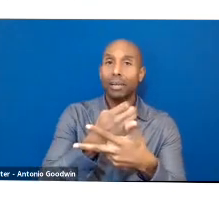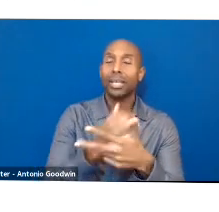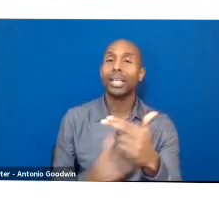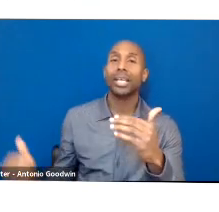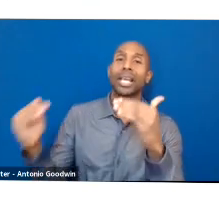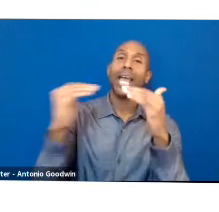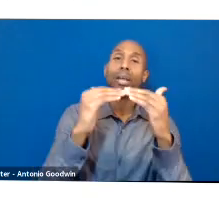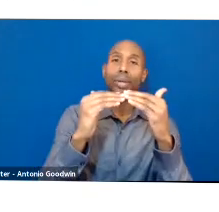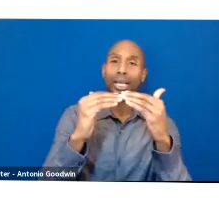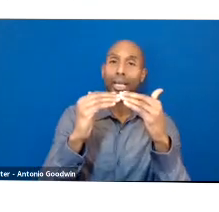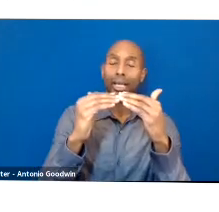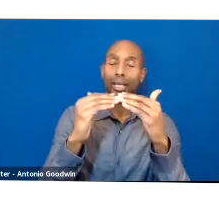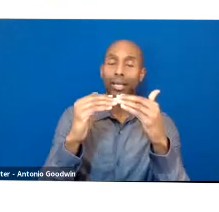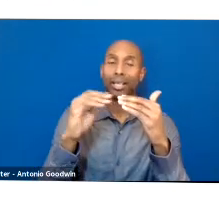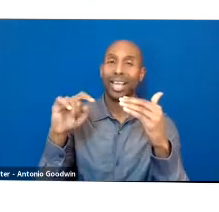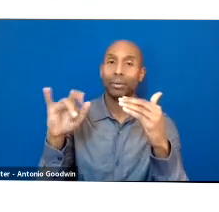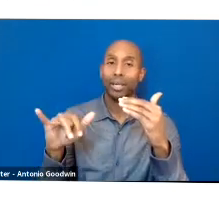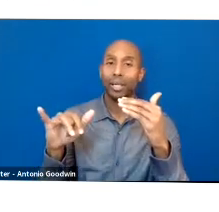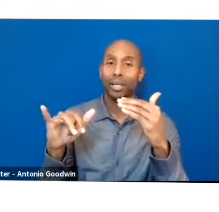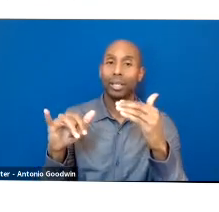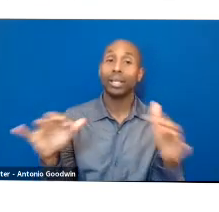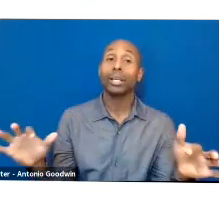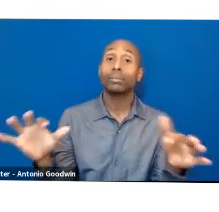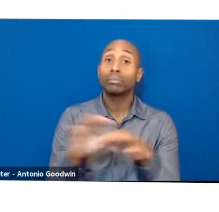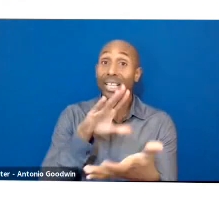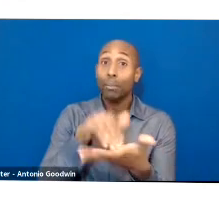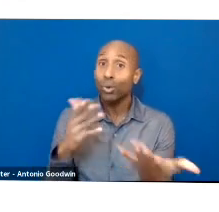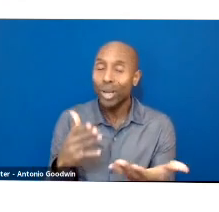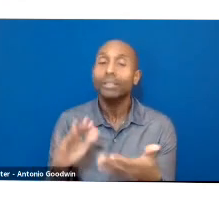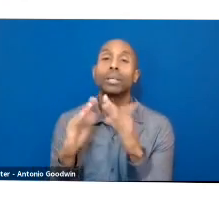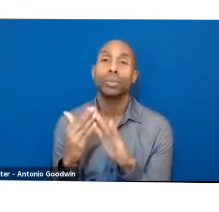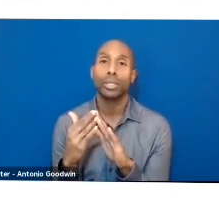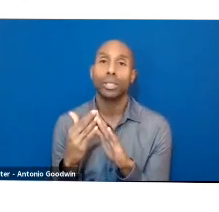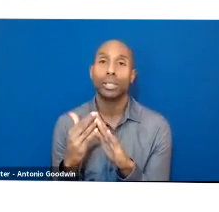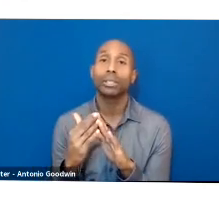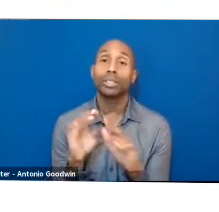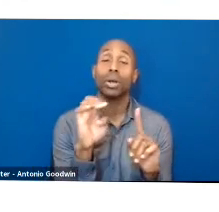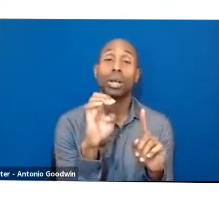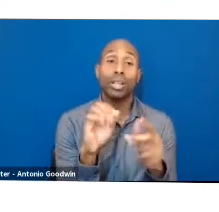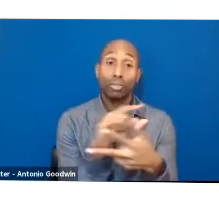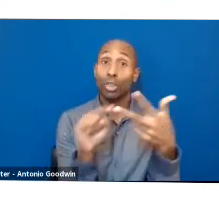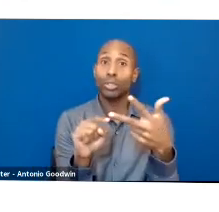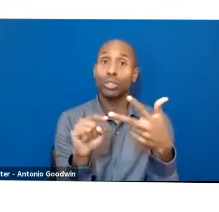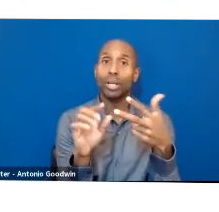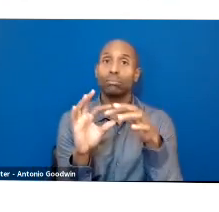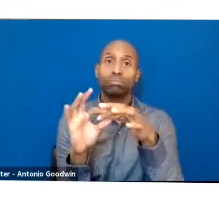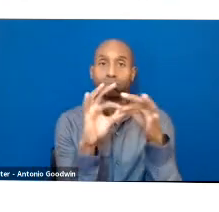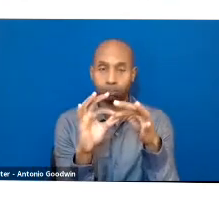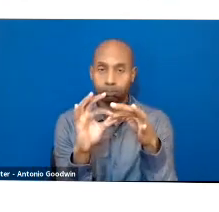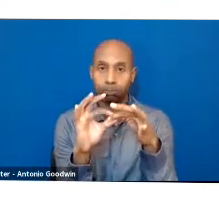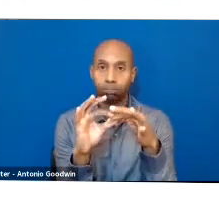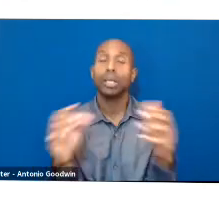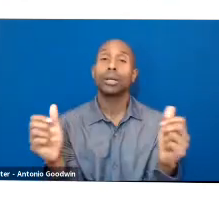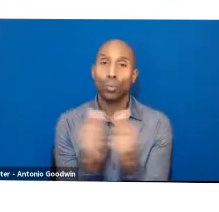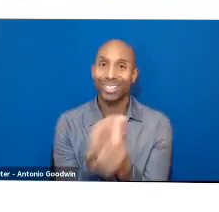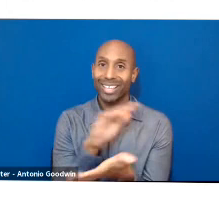communities. So if we're not thinking about the environment in unison with equity, in unison with the economy centering communities, then